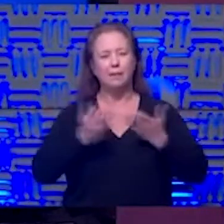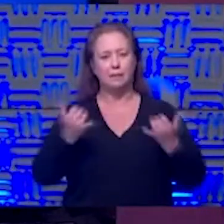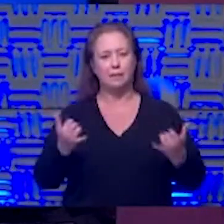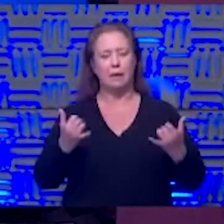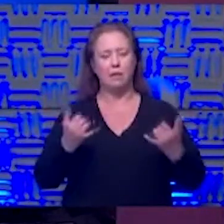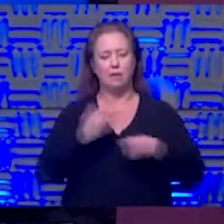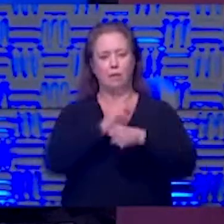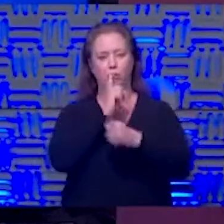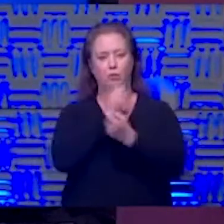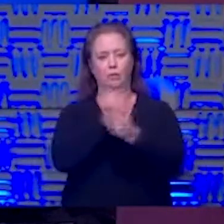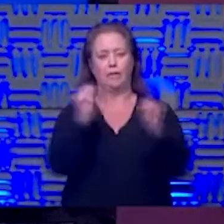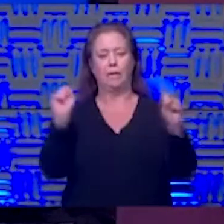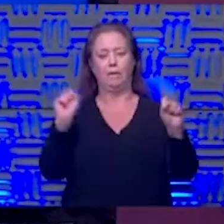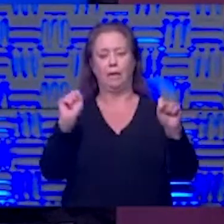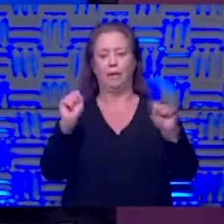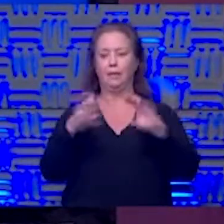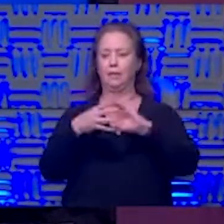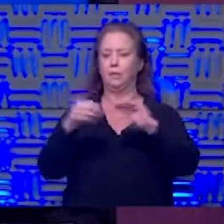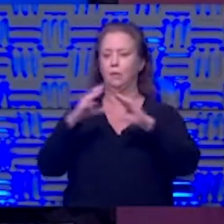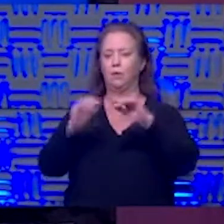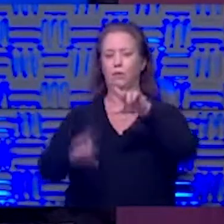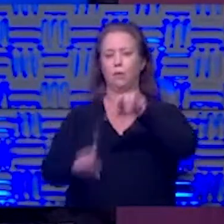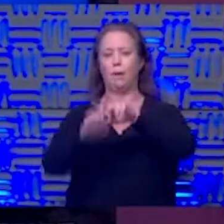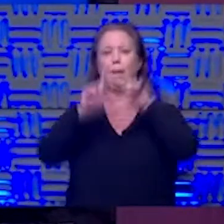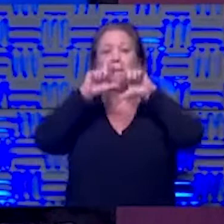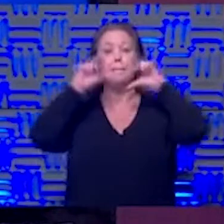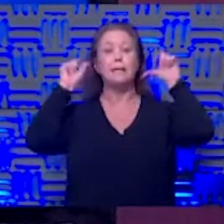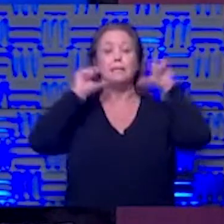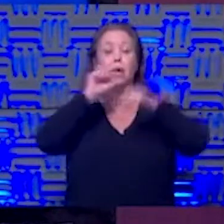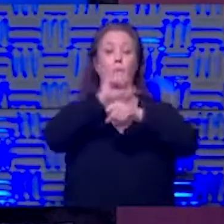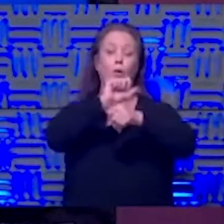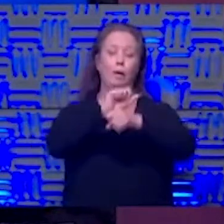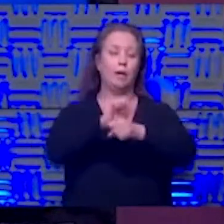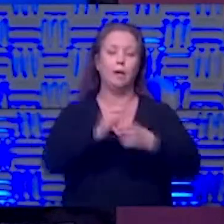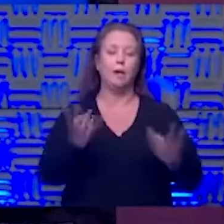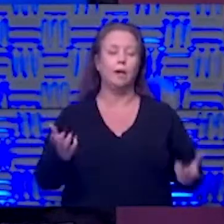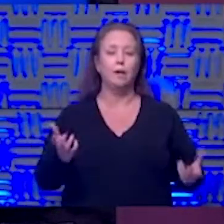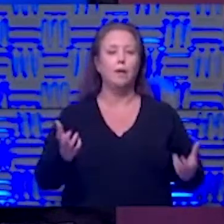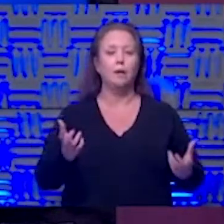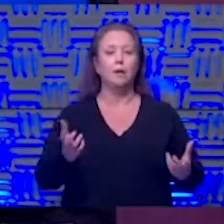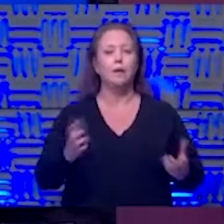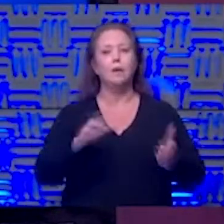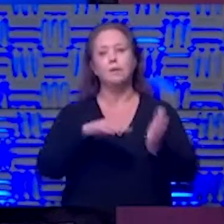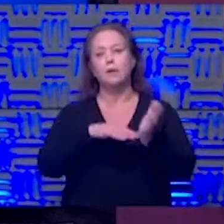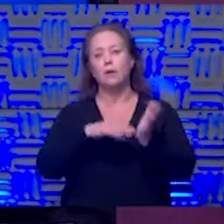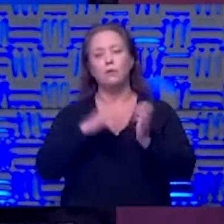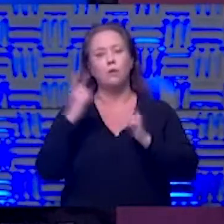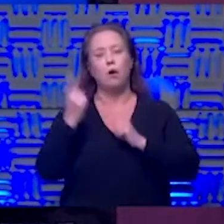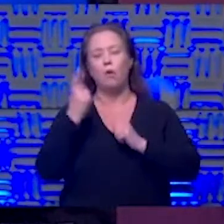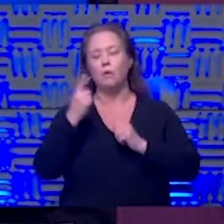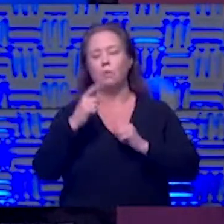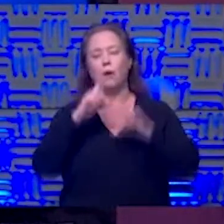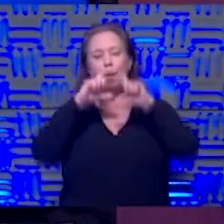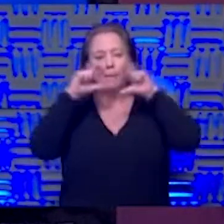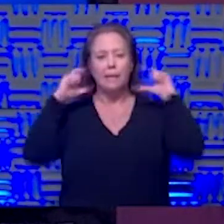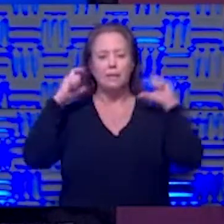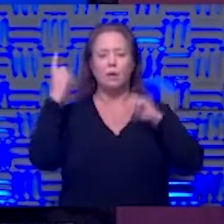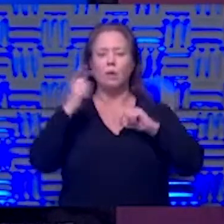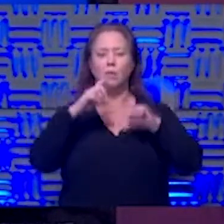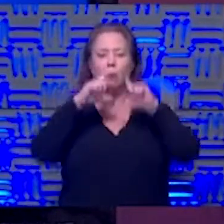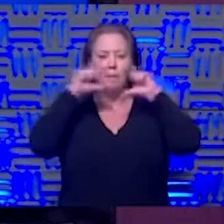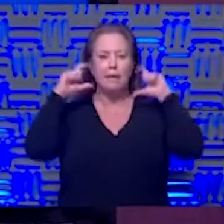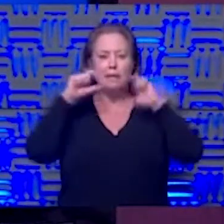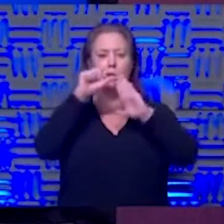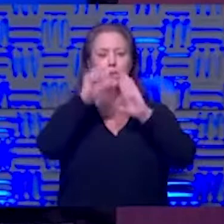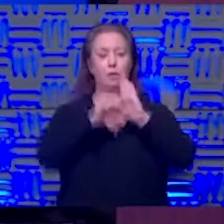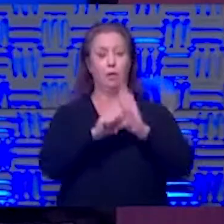safe and then these stories spring up about masks not working well really why do you think physicians always wear masks why do you think we always wear a mask